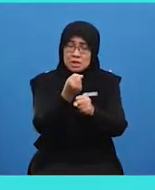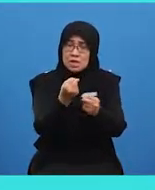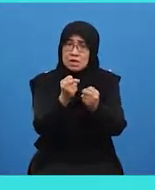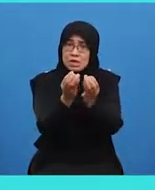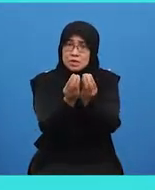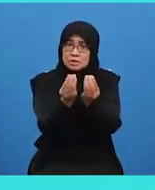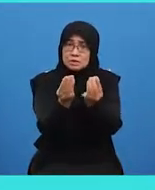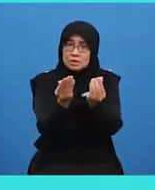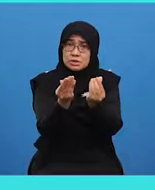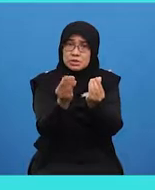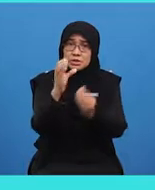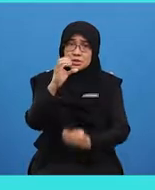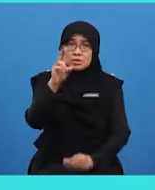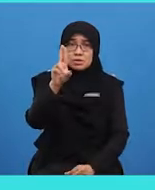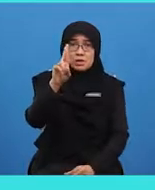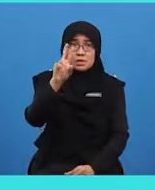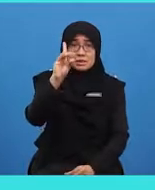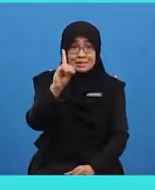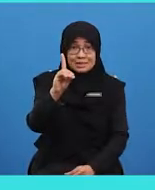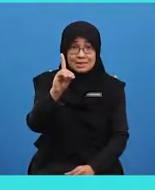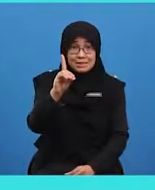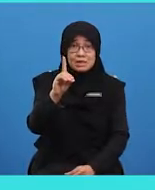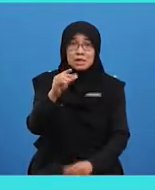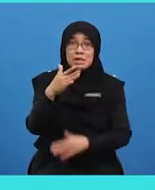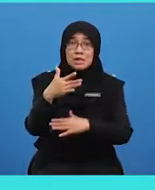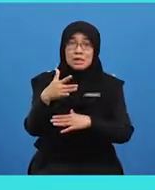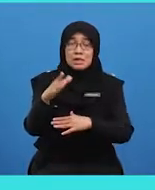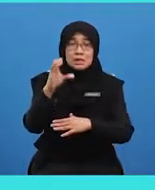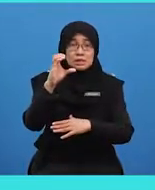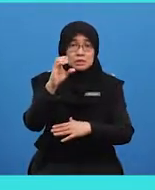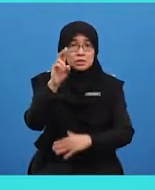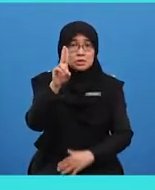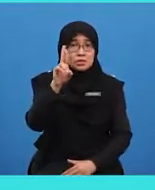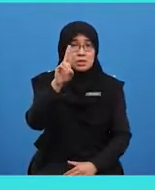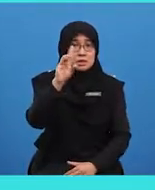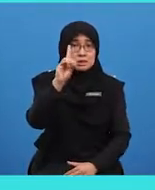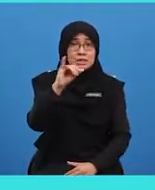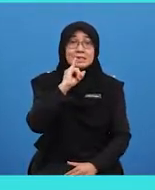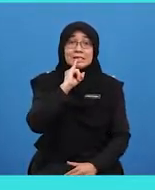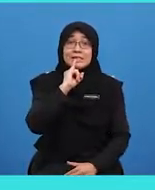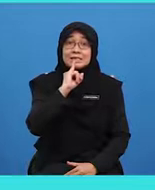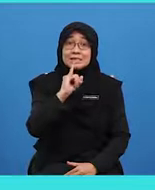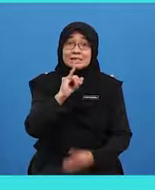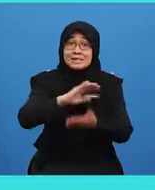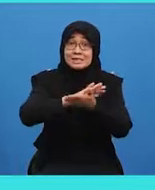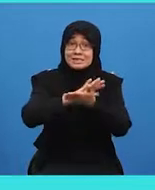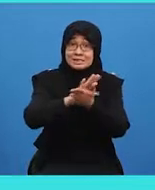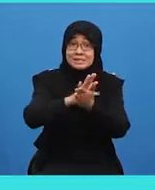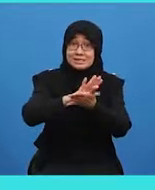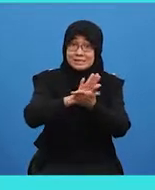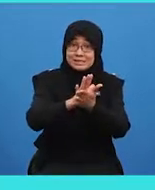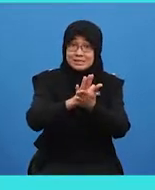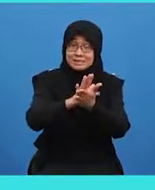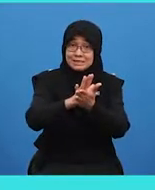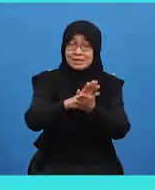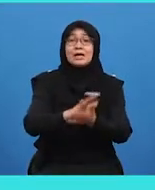that is cheese. Also, despite popular belief, mice actually don't like